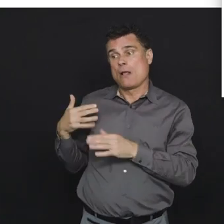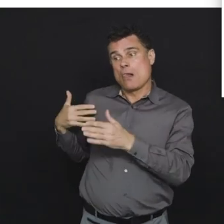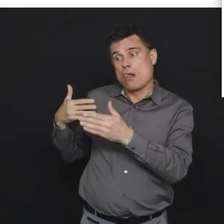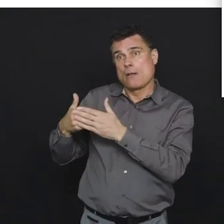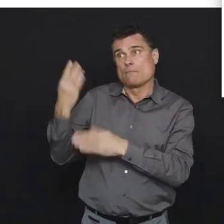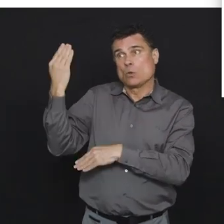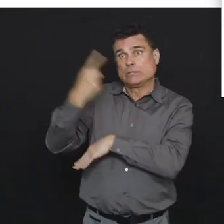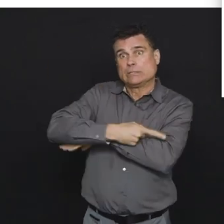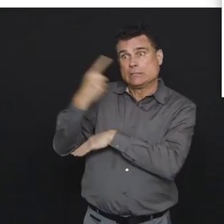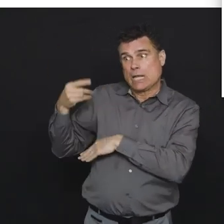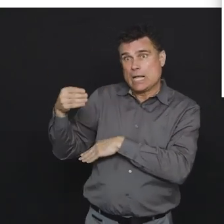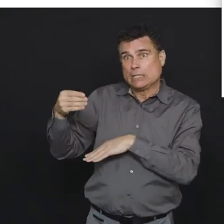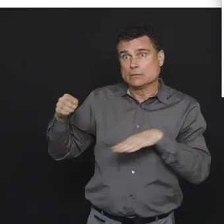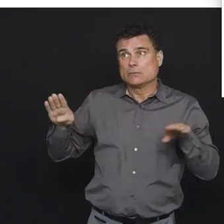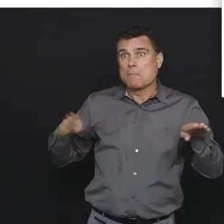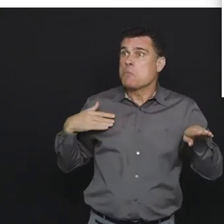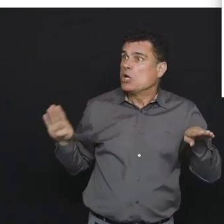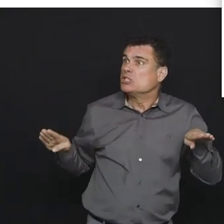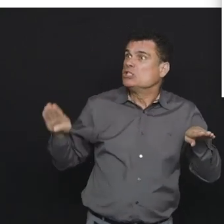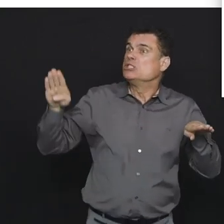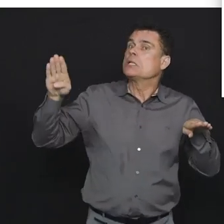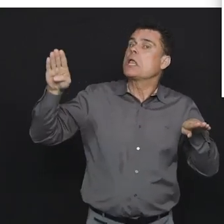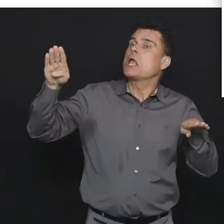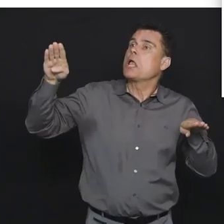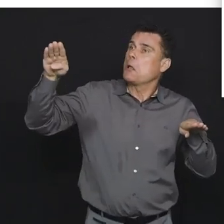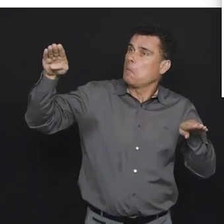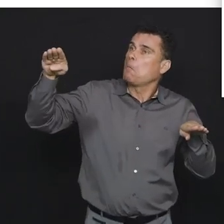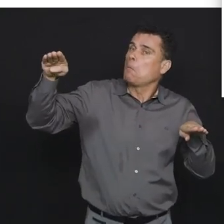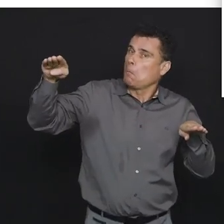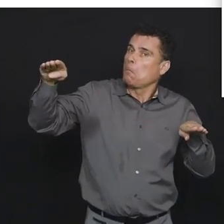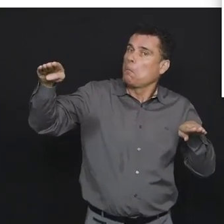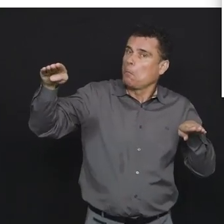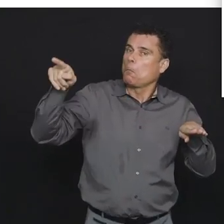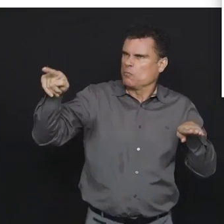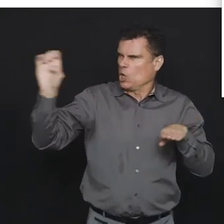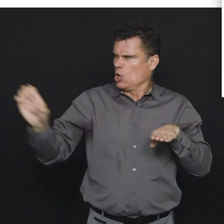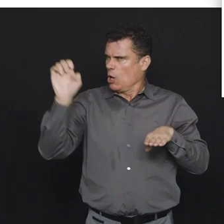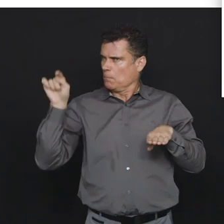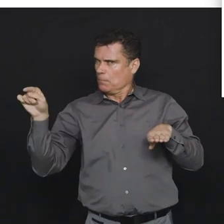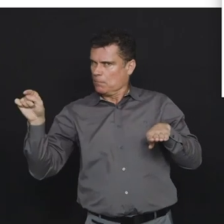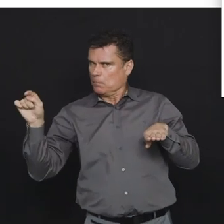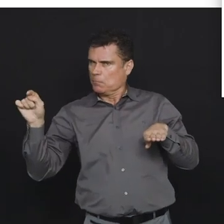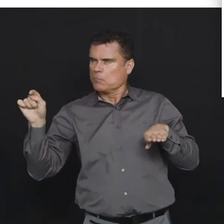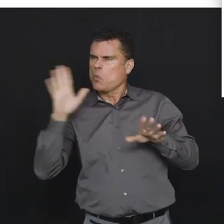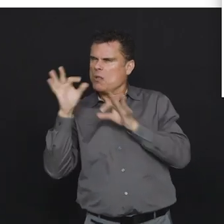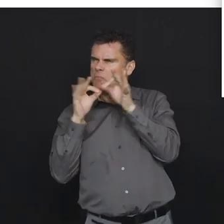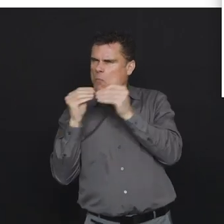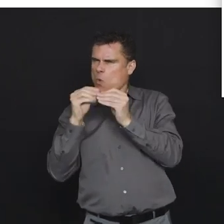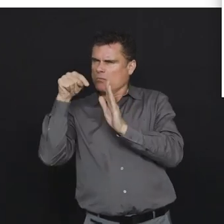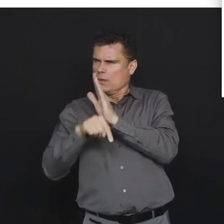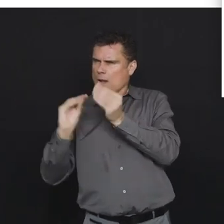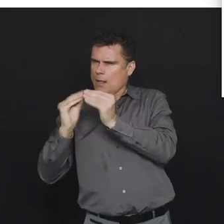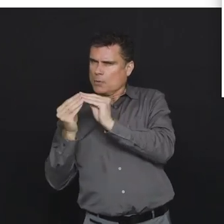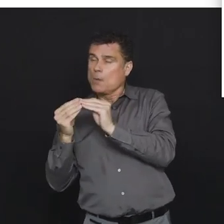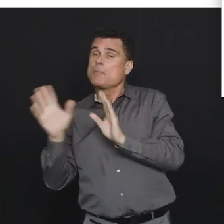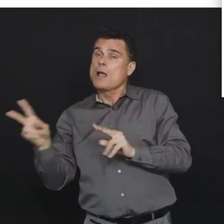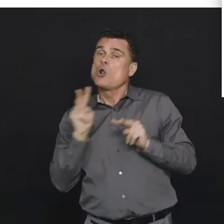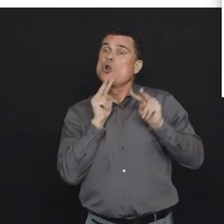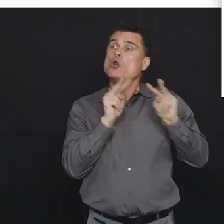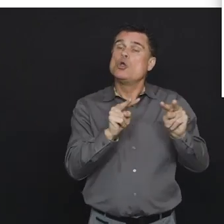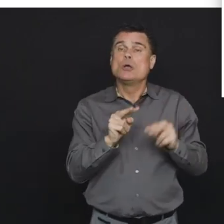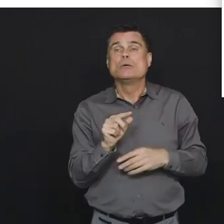starting to increase and has been increasing about day 14 until now and we'll we'll talk a little bit more about that.